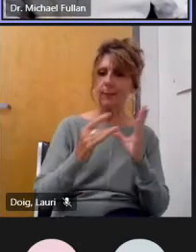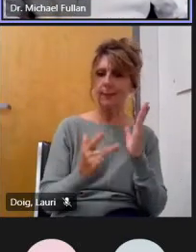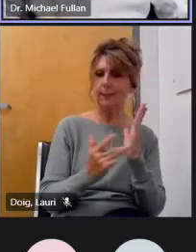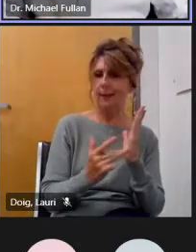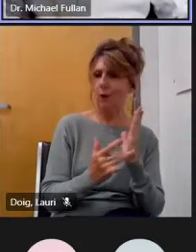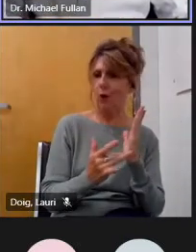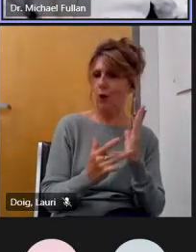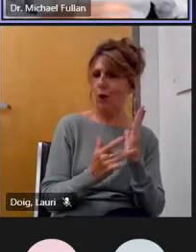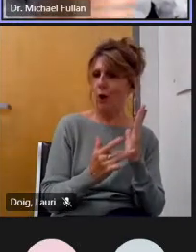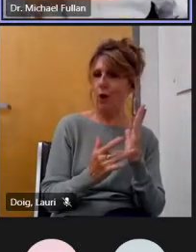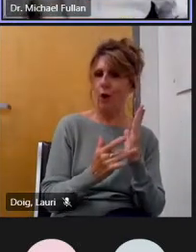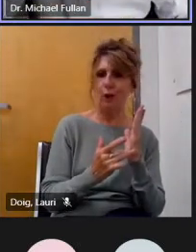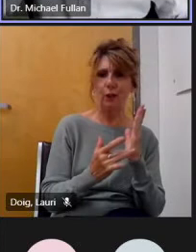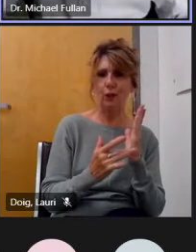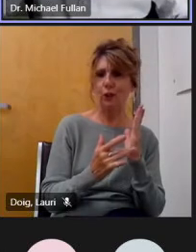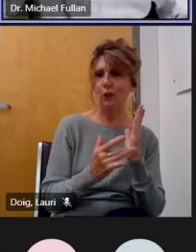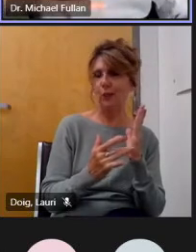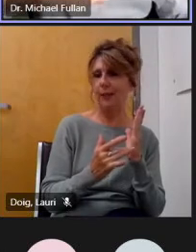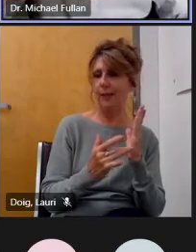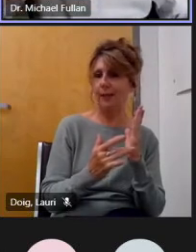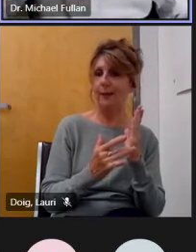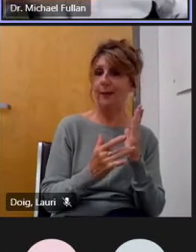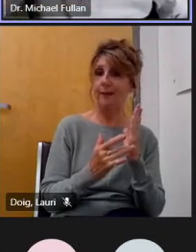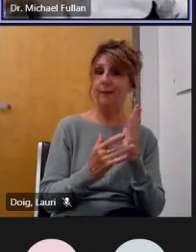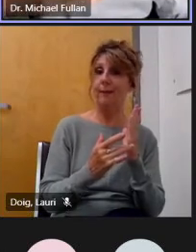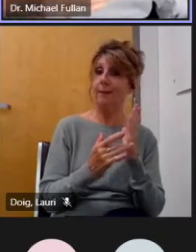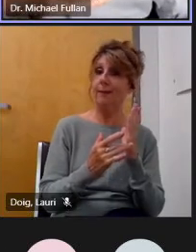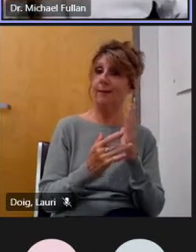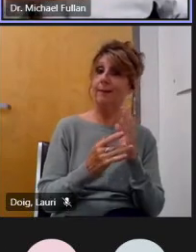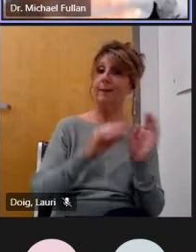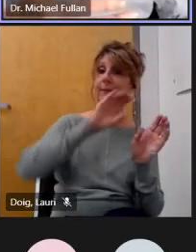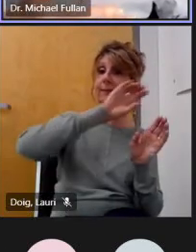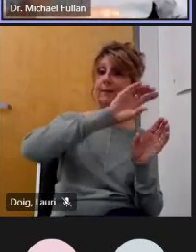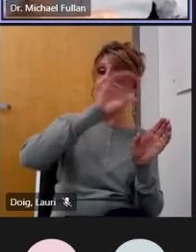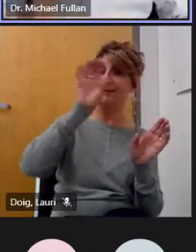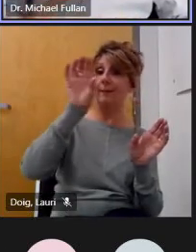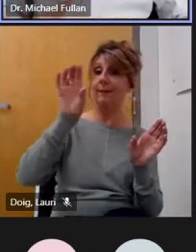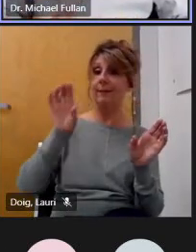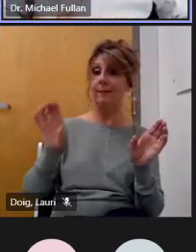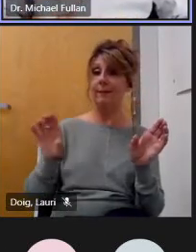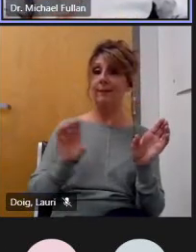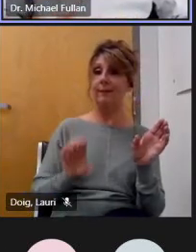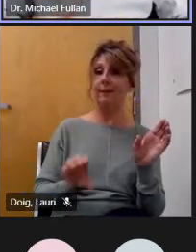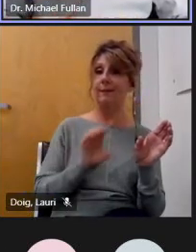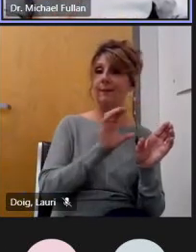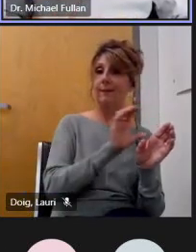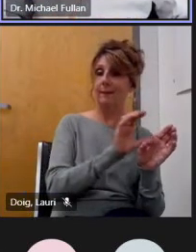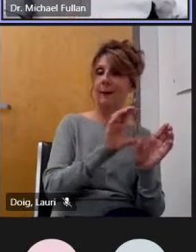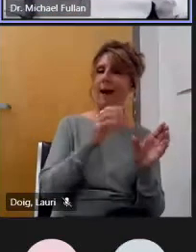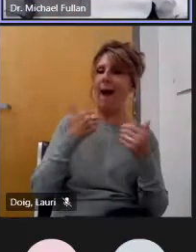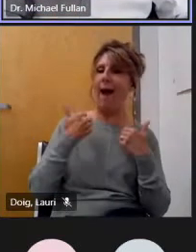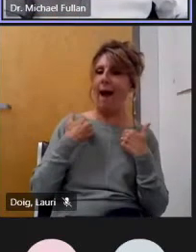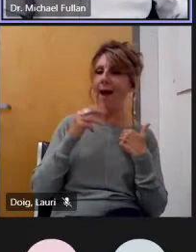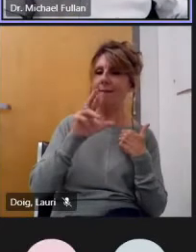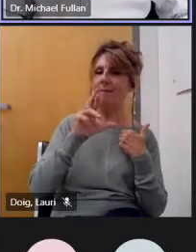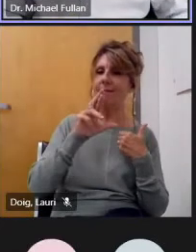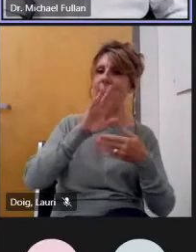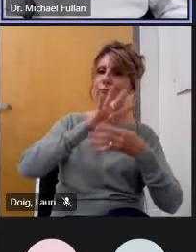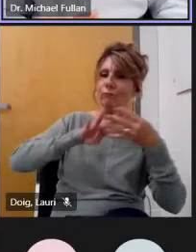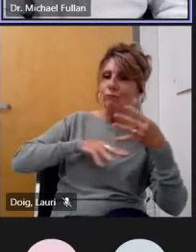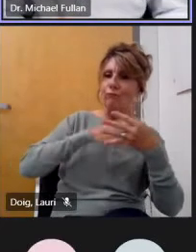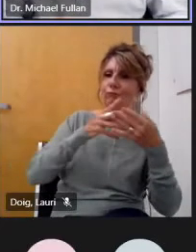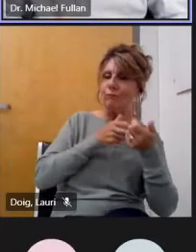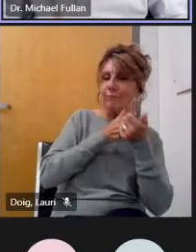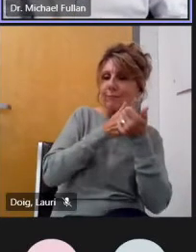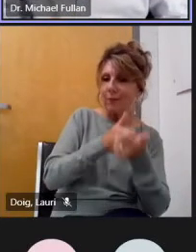should be integrated with the four so all of these are also have rubrics and tools we operationalize them and then the rest of the model can be